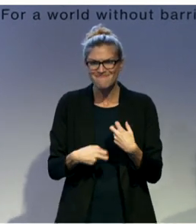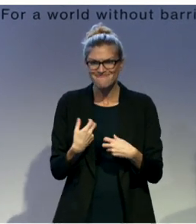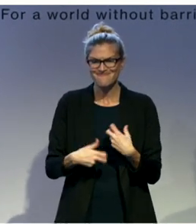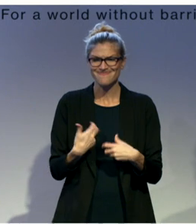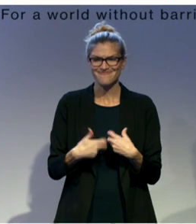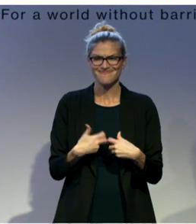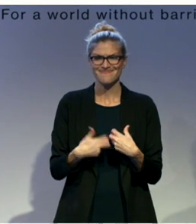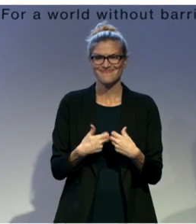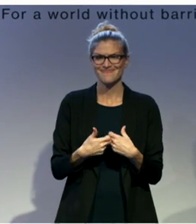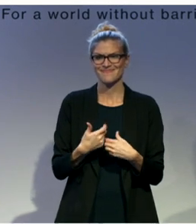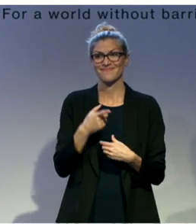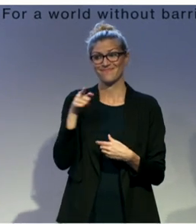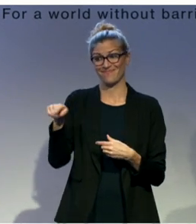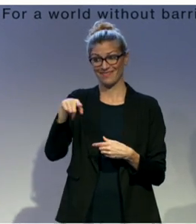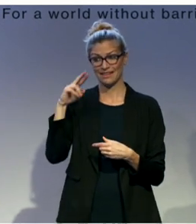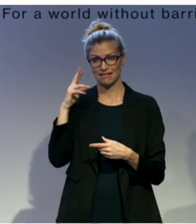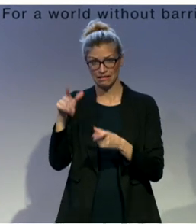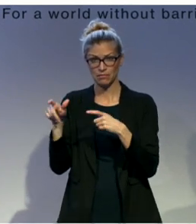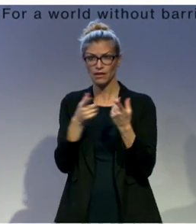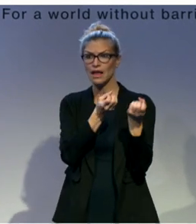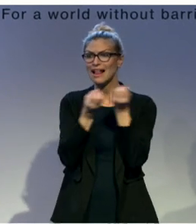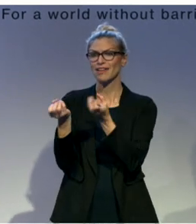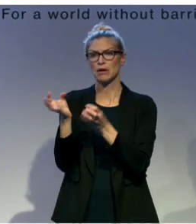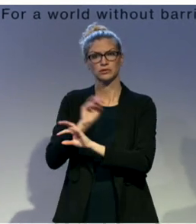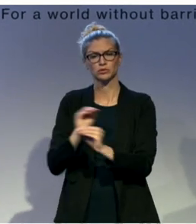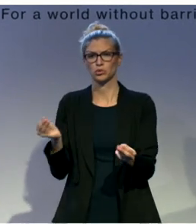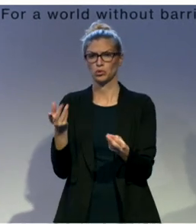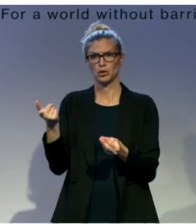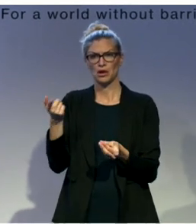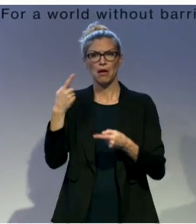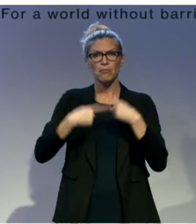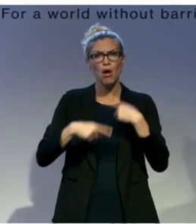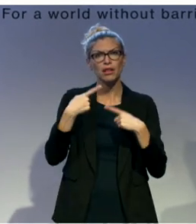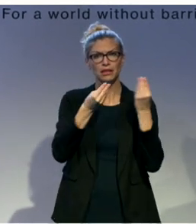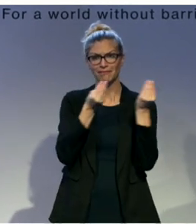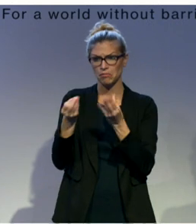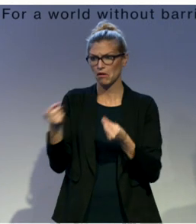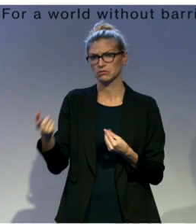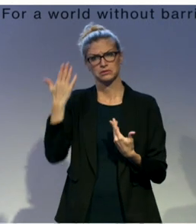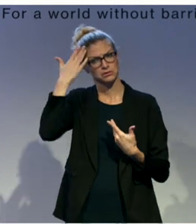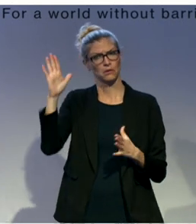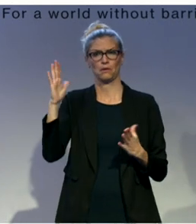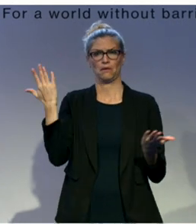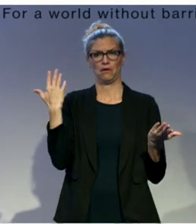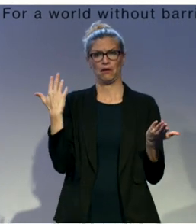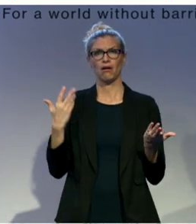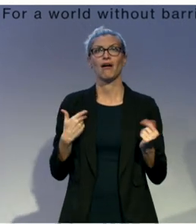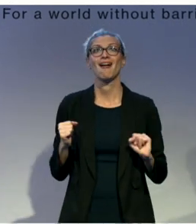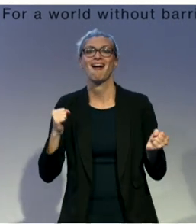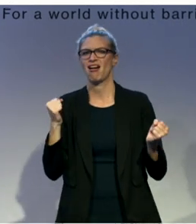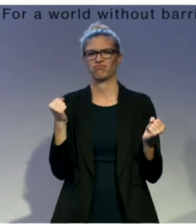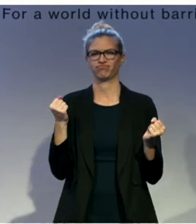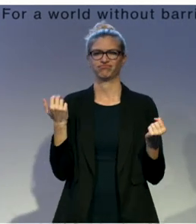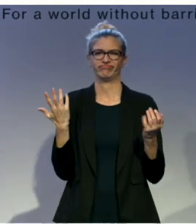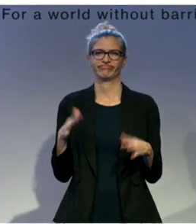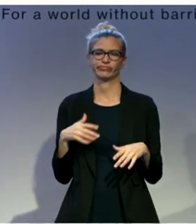informed than the rest of their peers on political issues, and therefore often less engaged in the broader political process, but